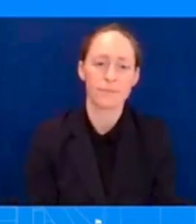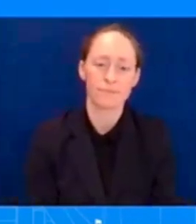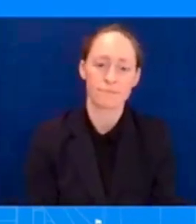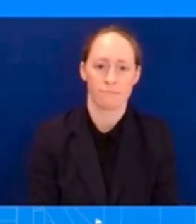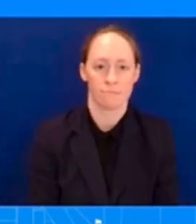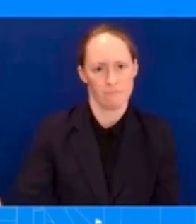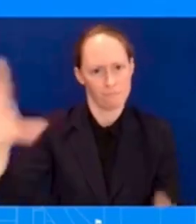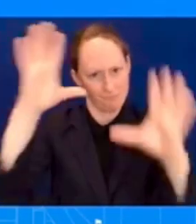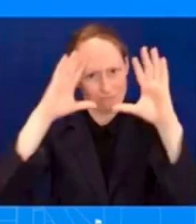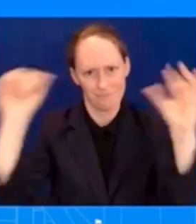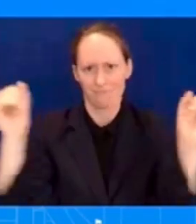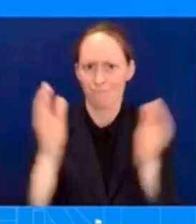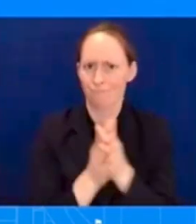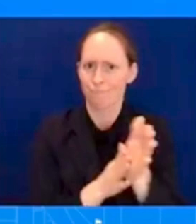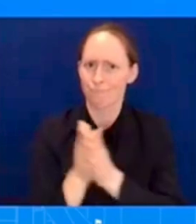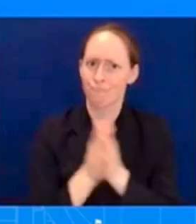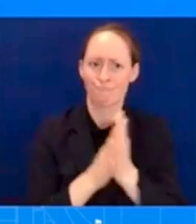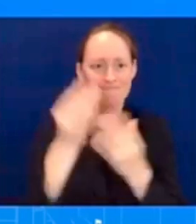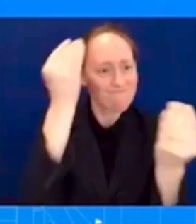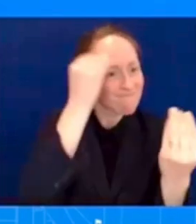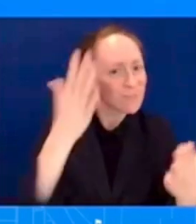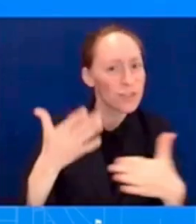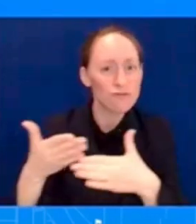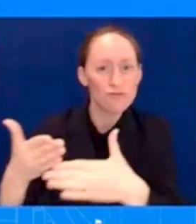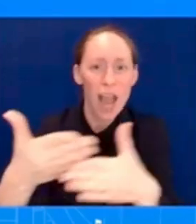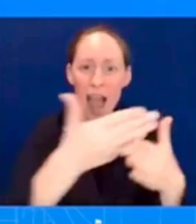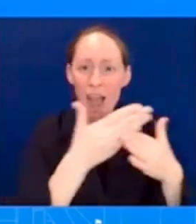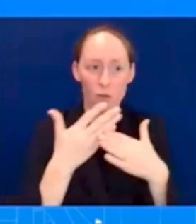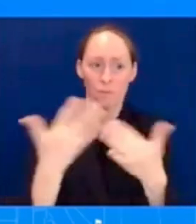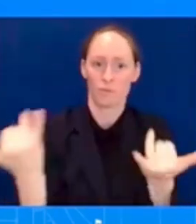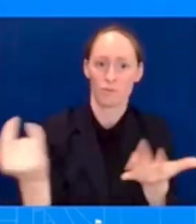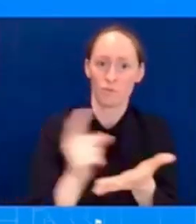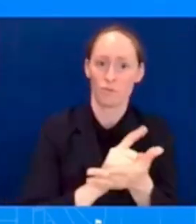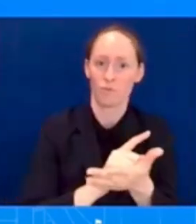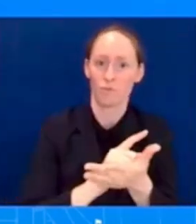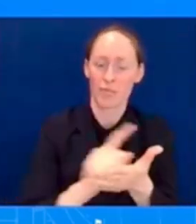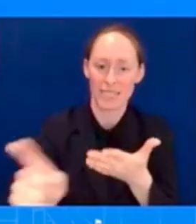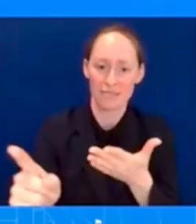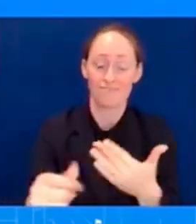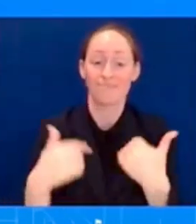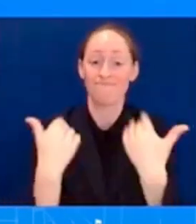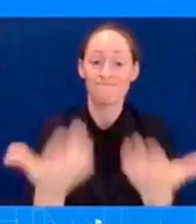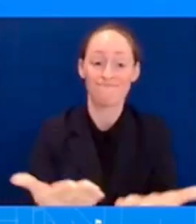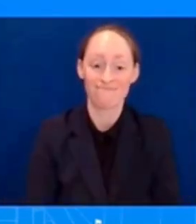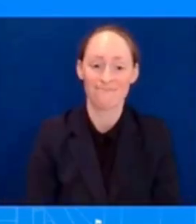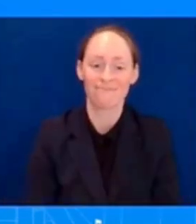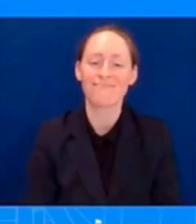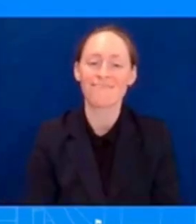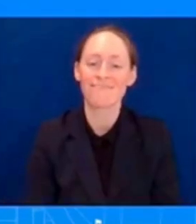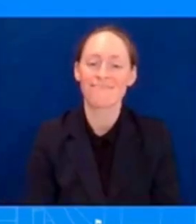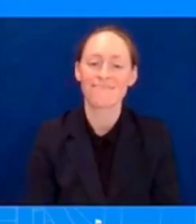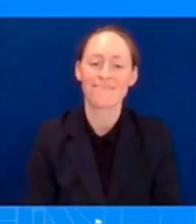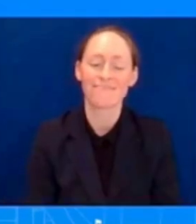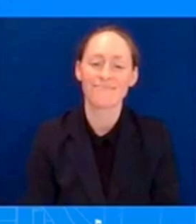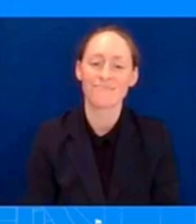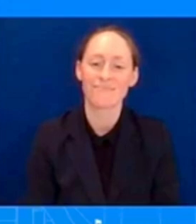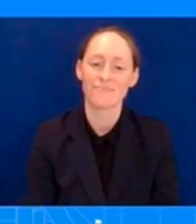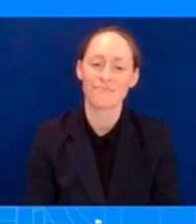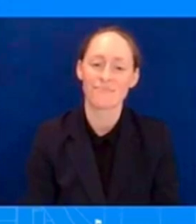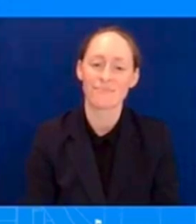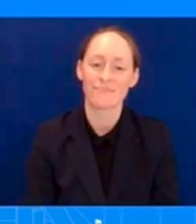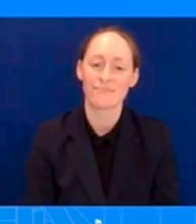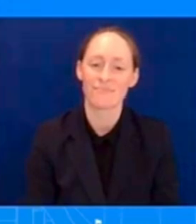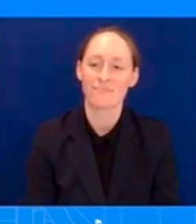the week. And with that, Samit. Okay, thanks, Corrine. Can you